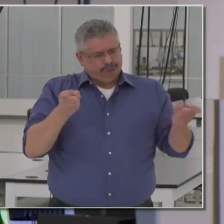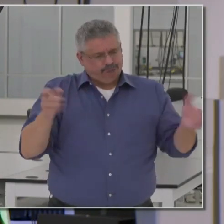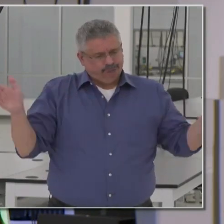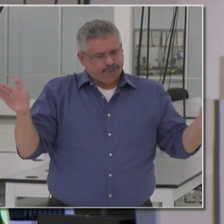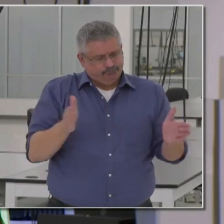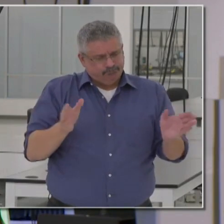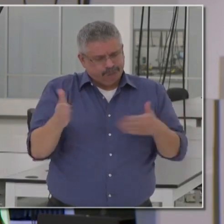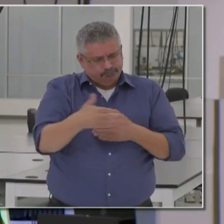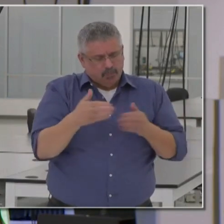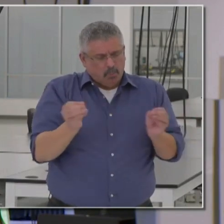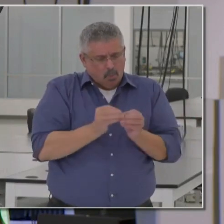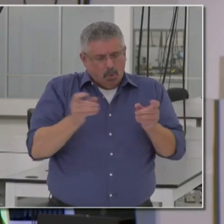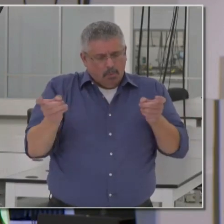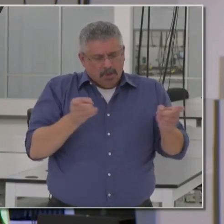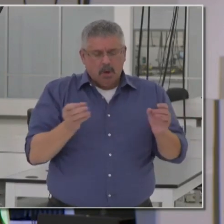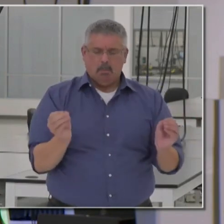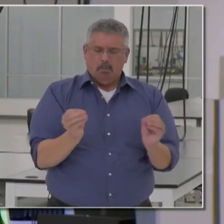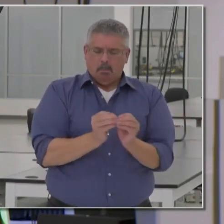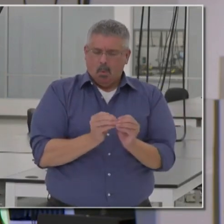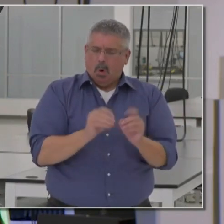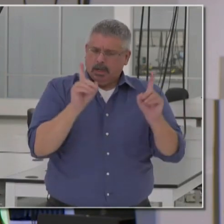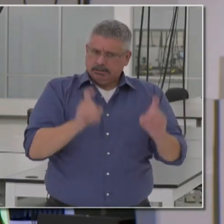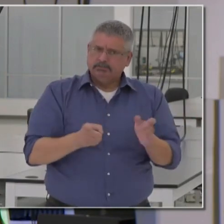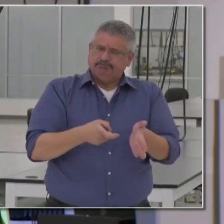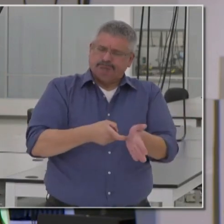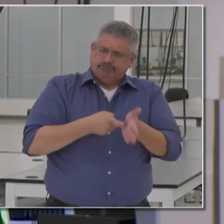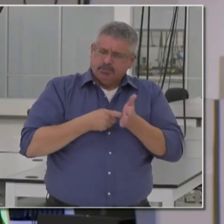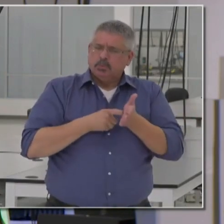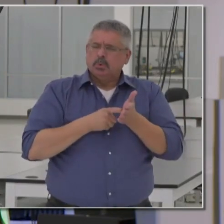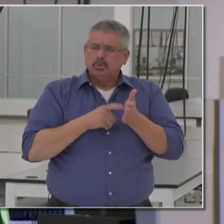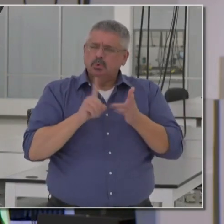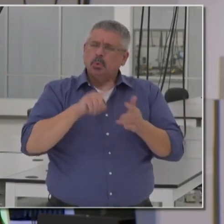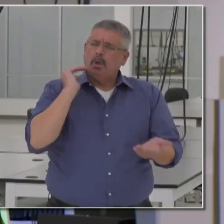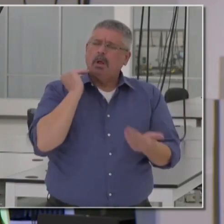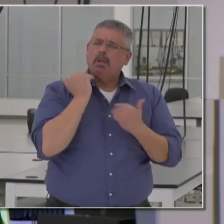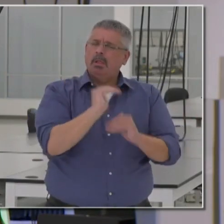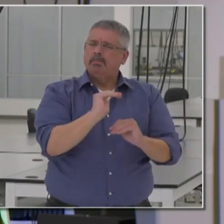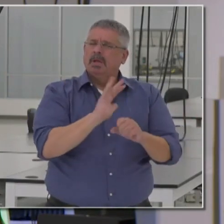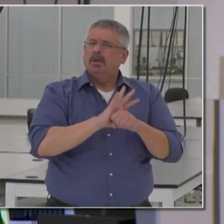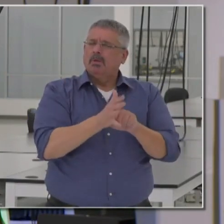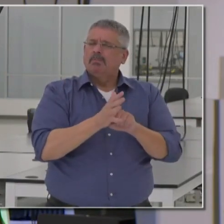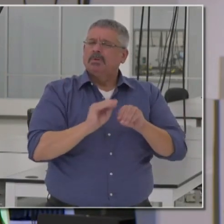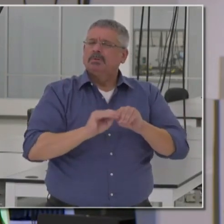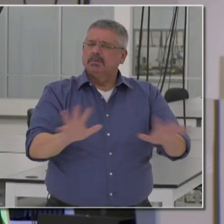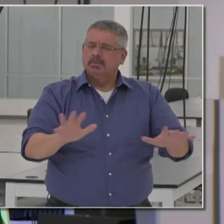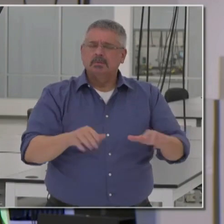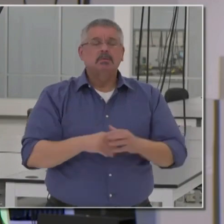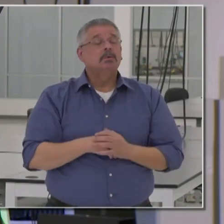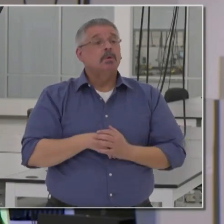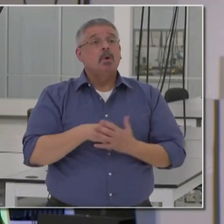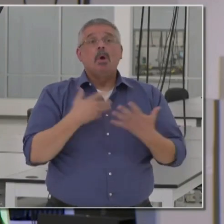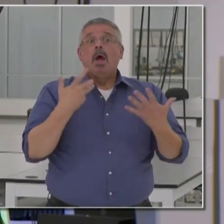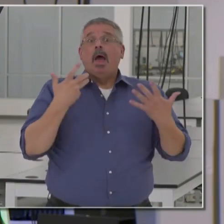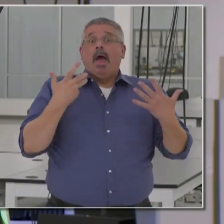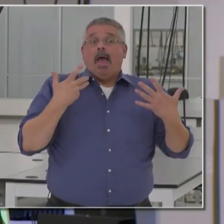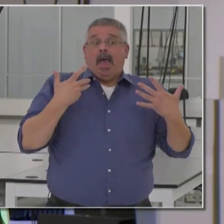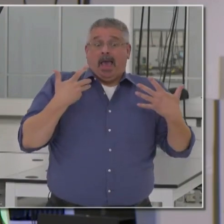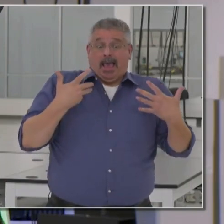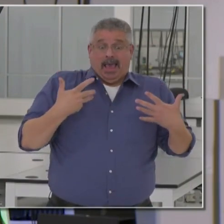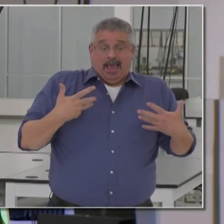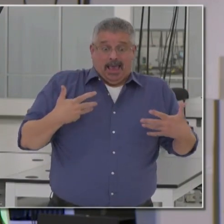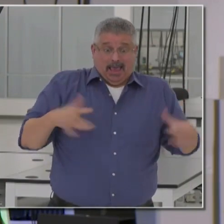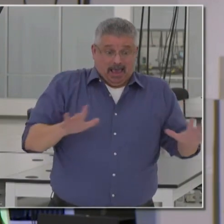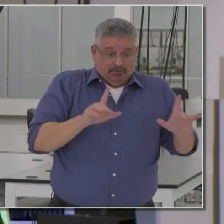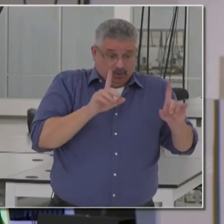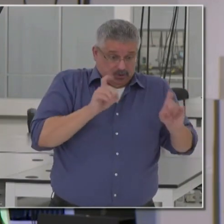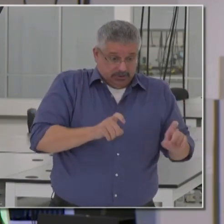More testing is foundational, but what you do after the test is the real test of the leadership